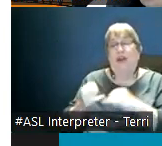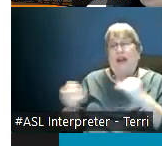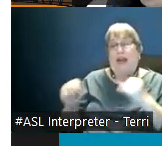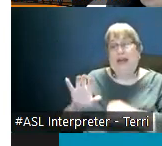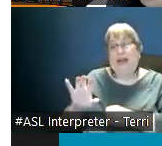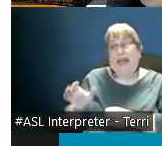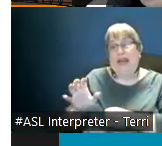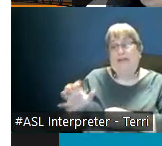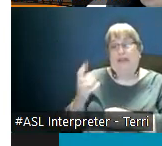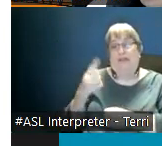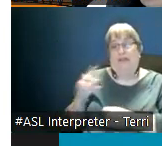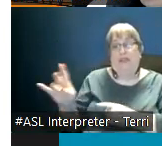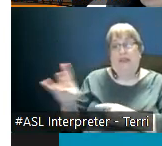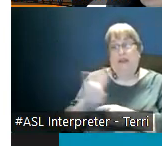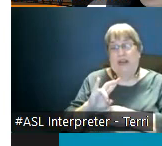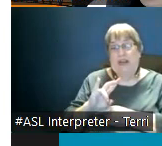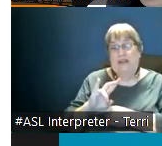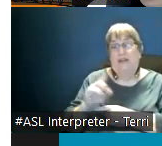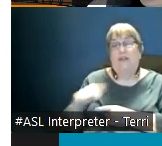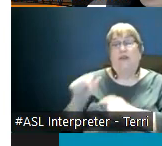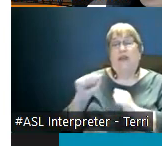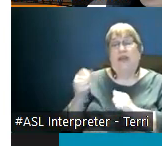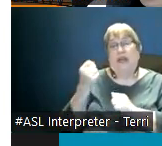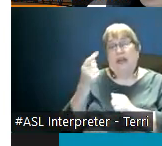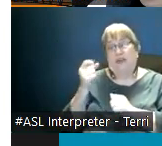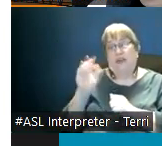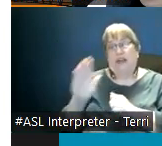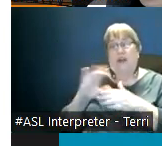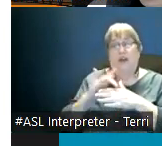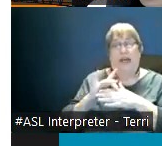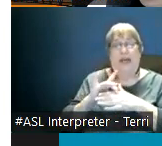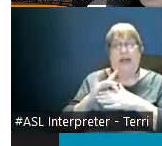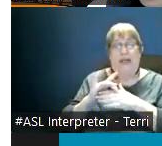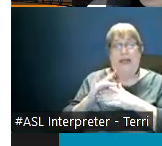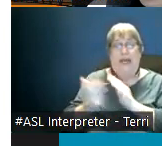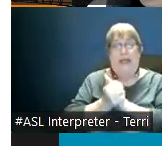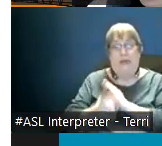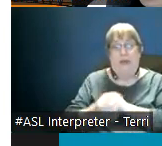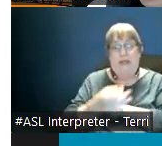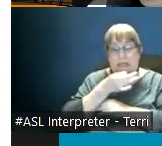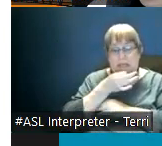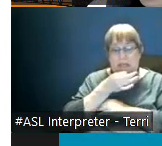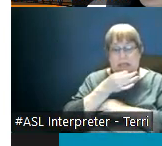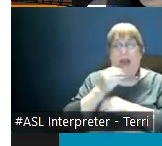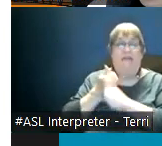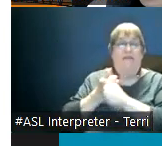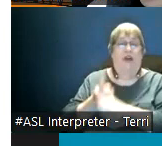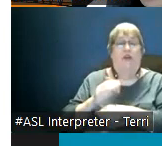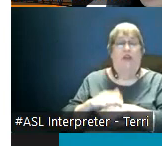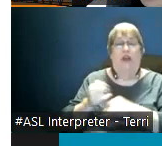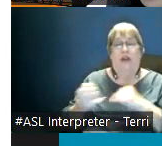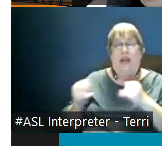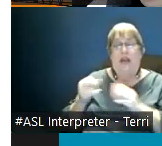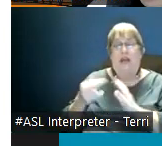so that they can get to understand of her content expertise etc and follow the online rules however